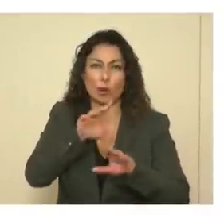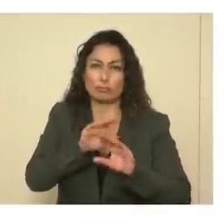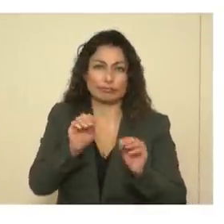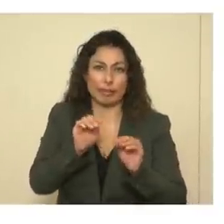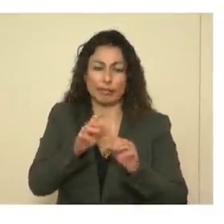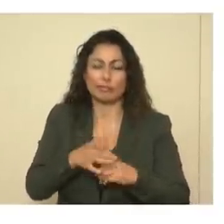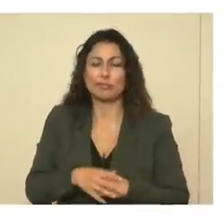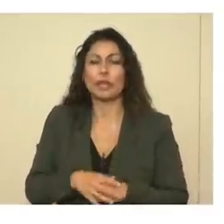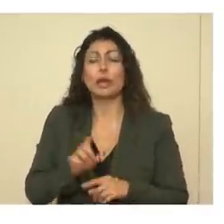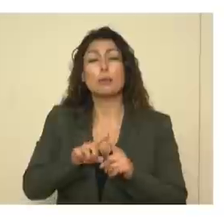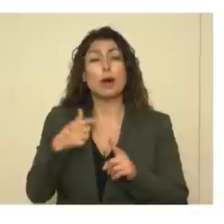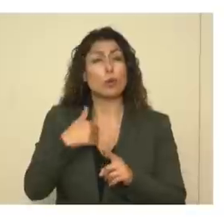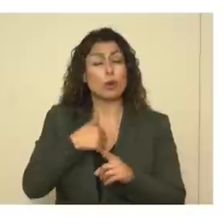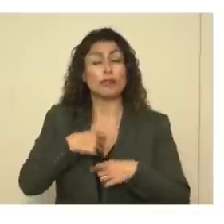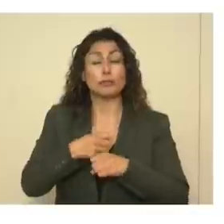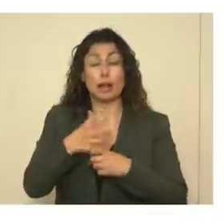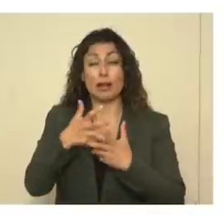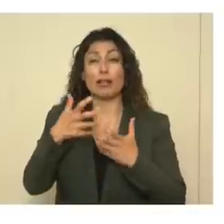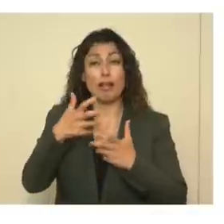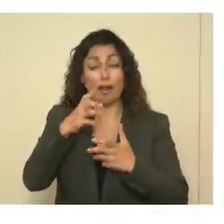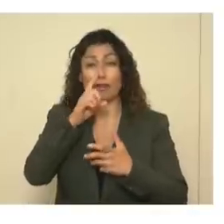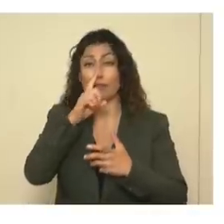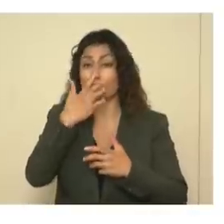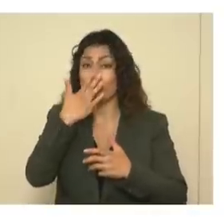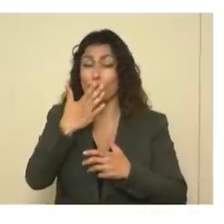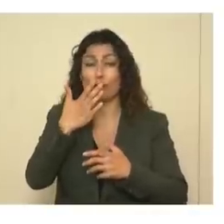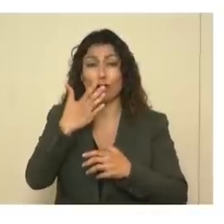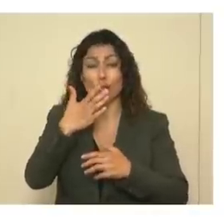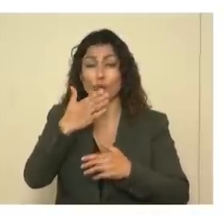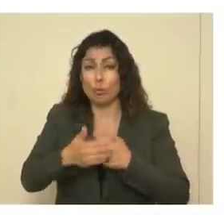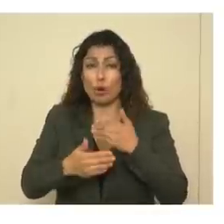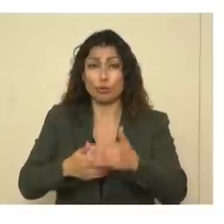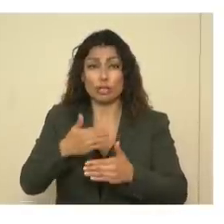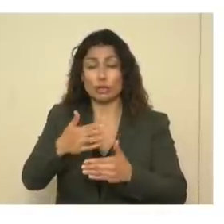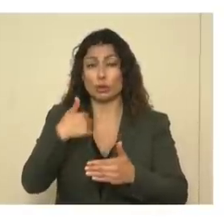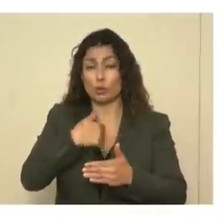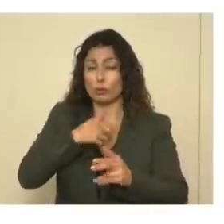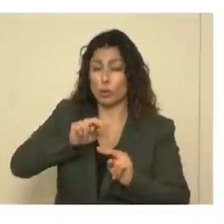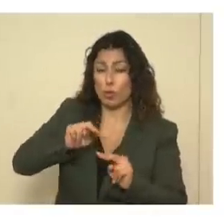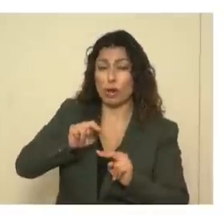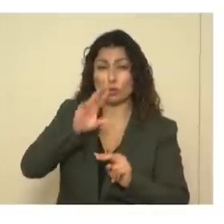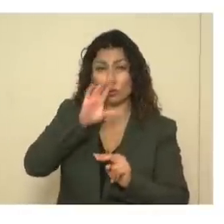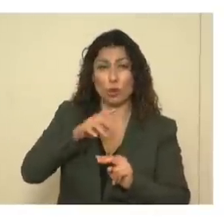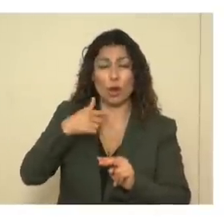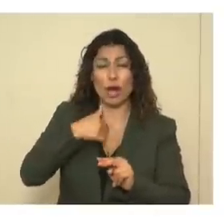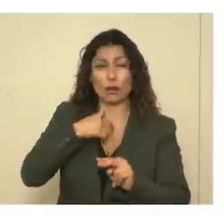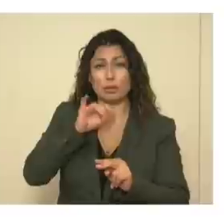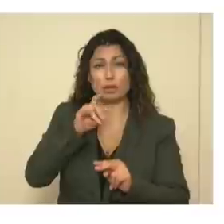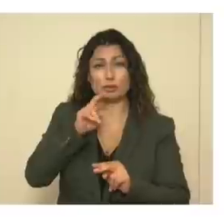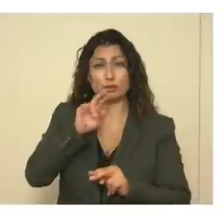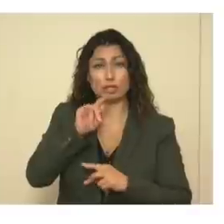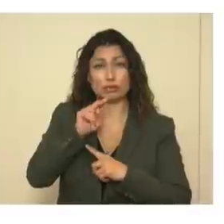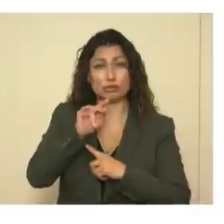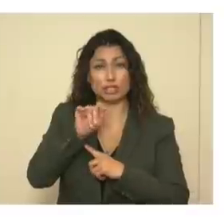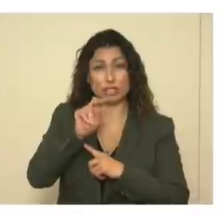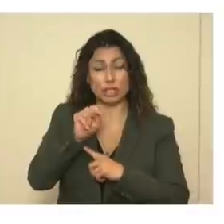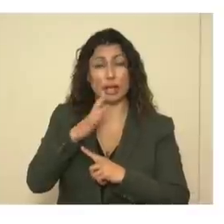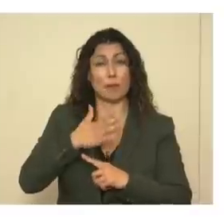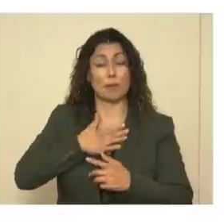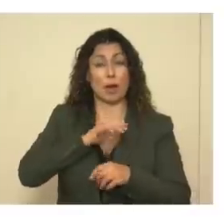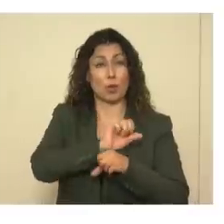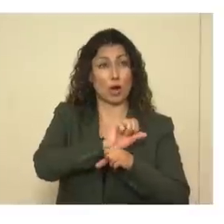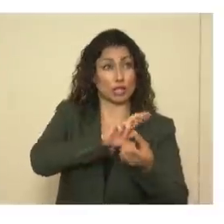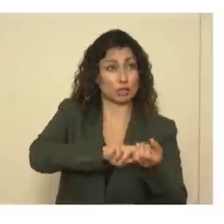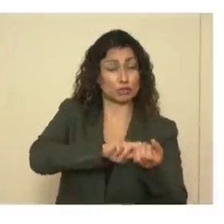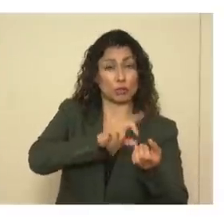So we've made great progress. We've been watching this closely. Many of you know that I'm a geriatrician, so my work at the university before I